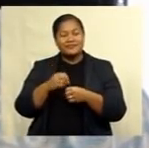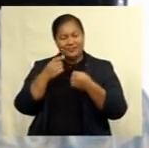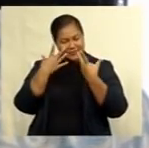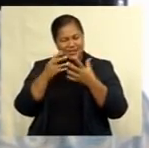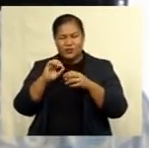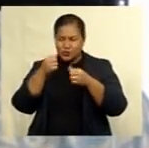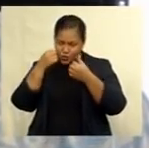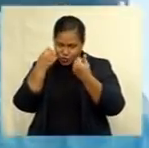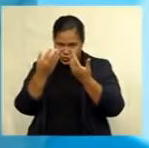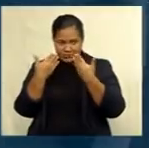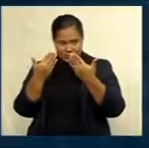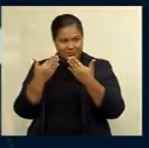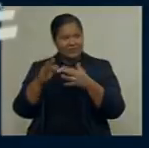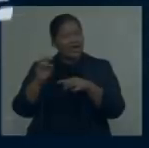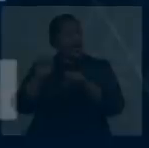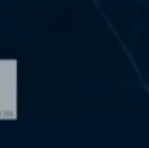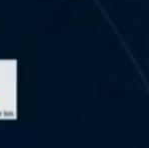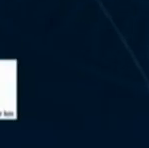achievement for Fiji Rugby.